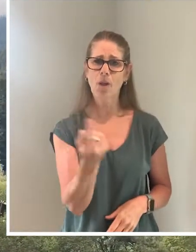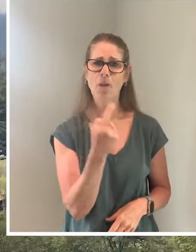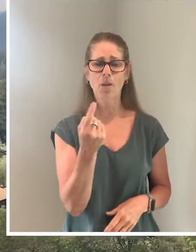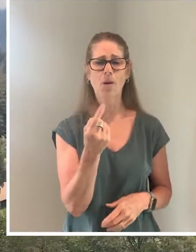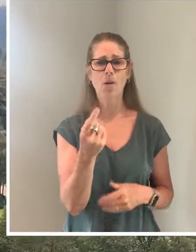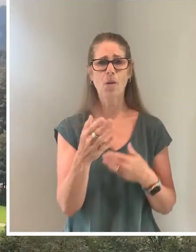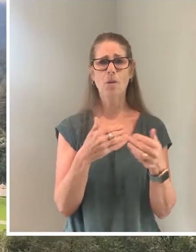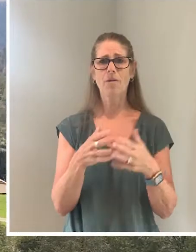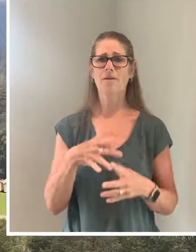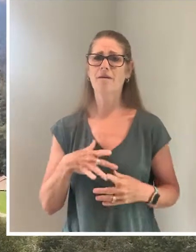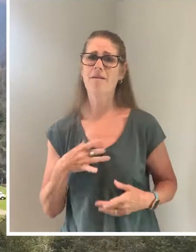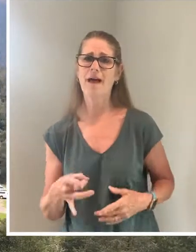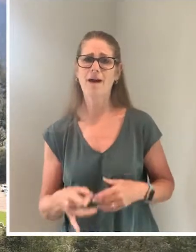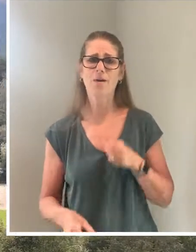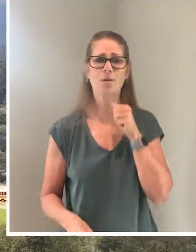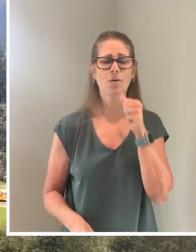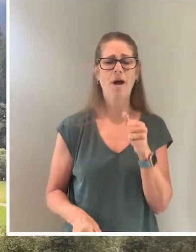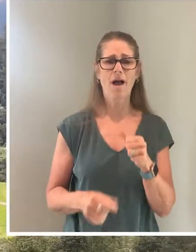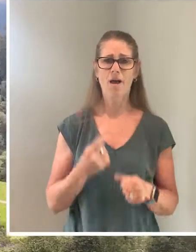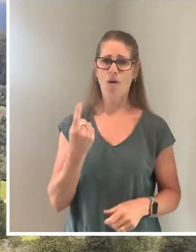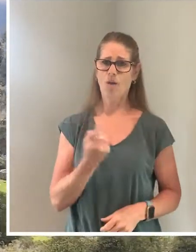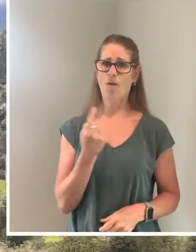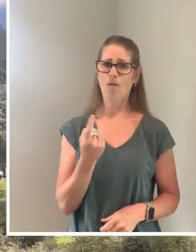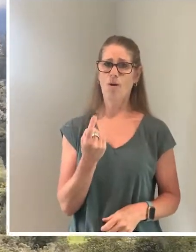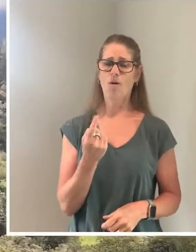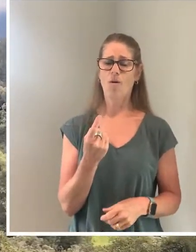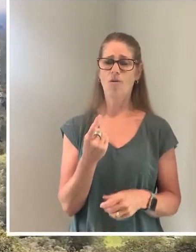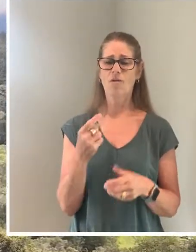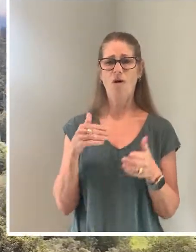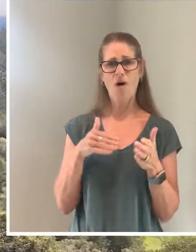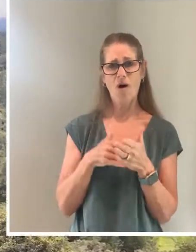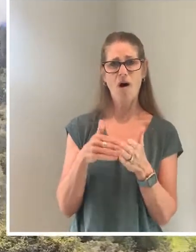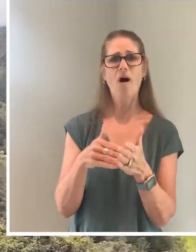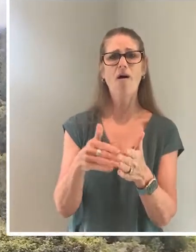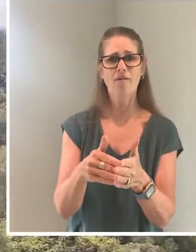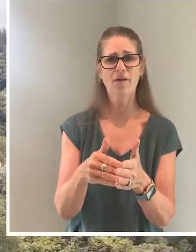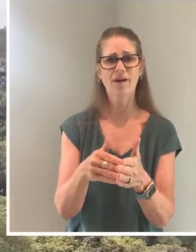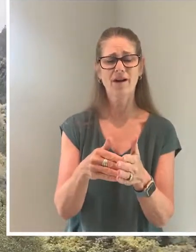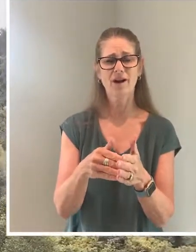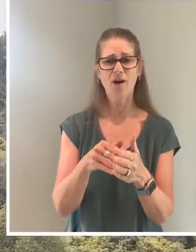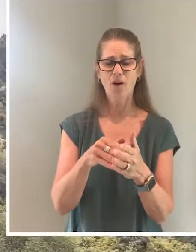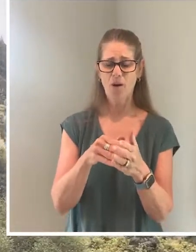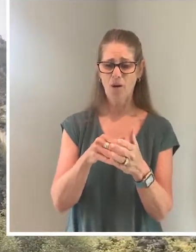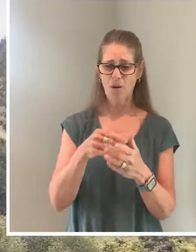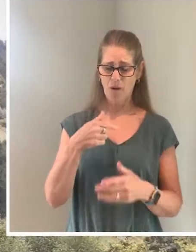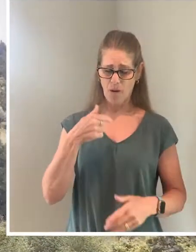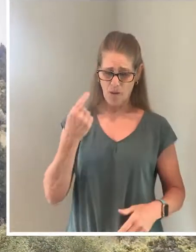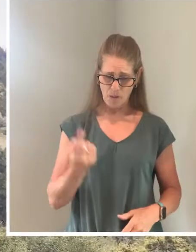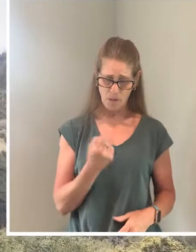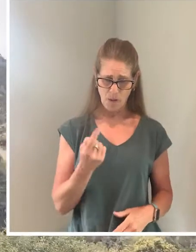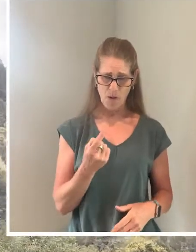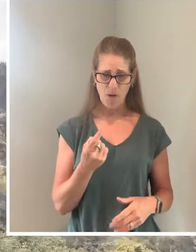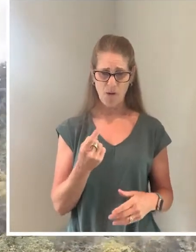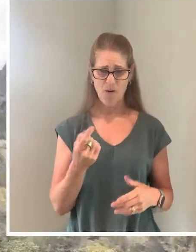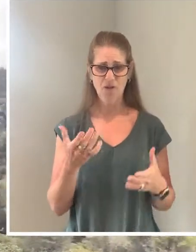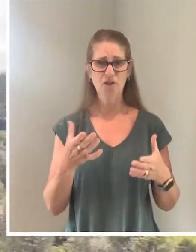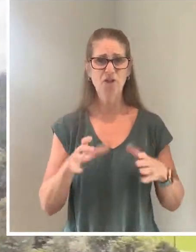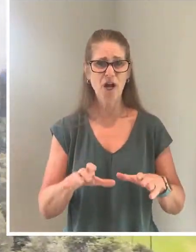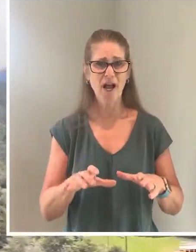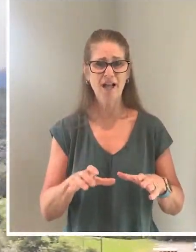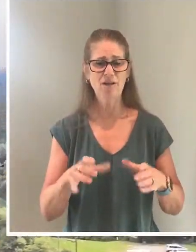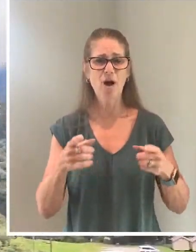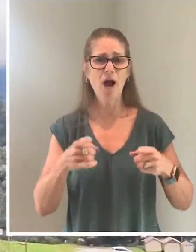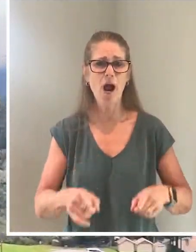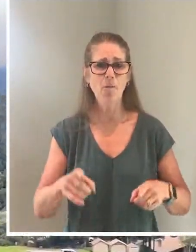like it or not, alone will be something you'll be quite a lot. And when you're alone, there's a very good chance you'll meet